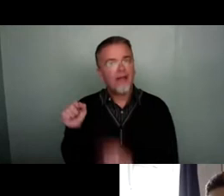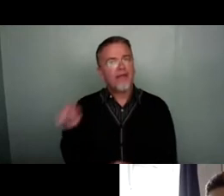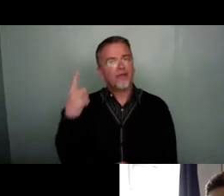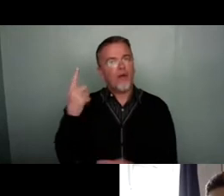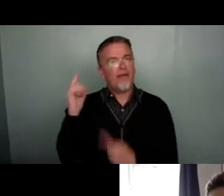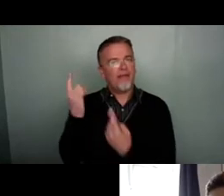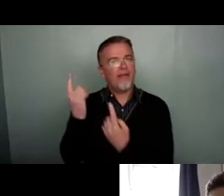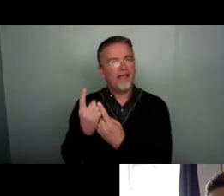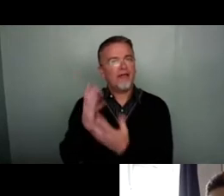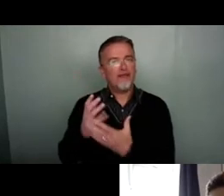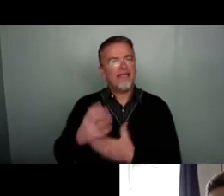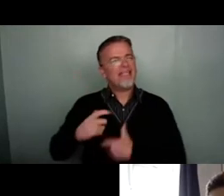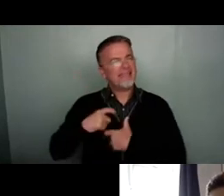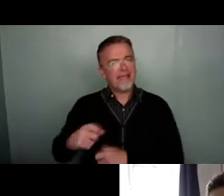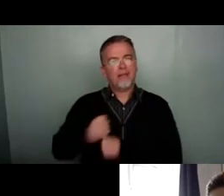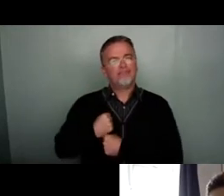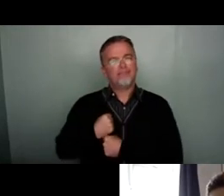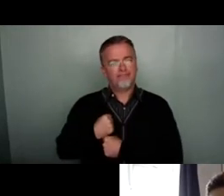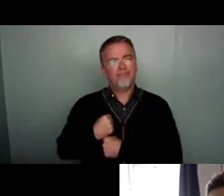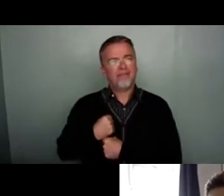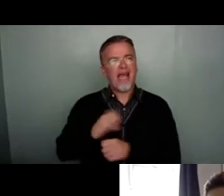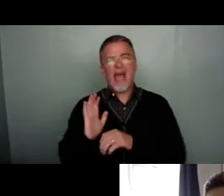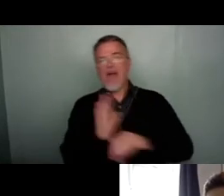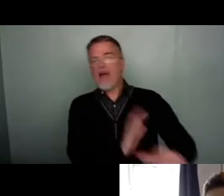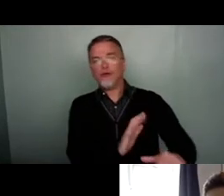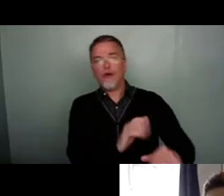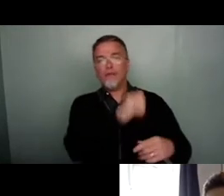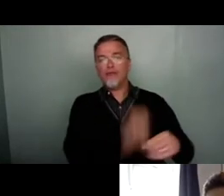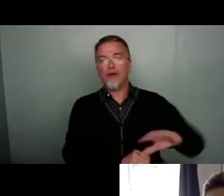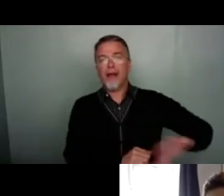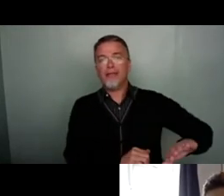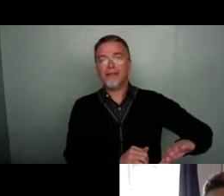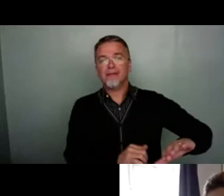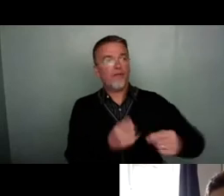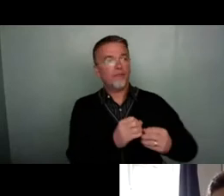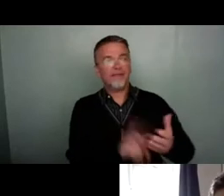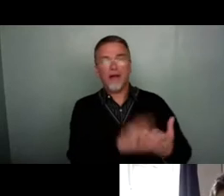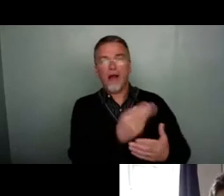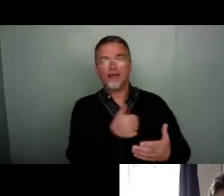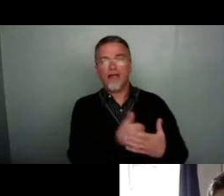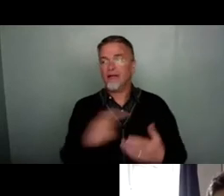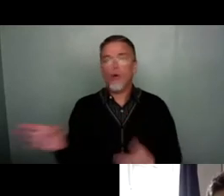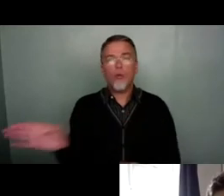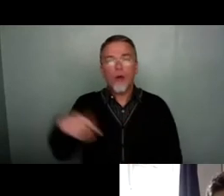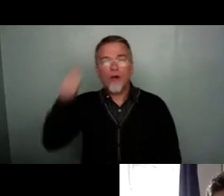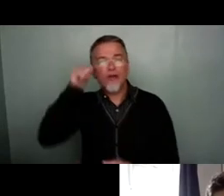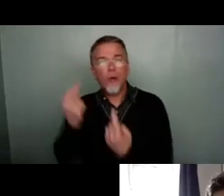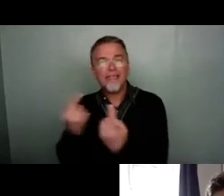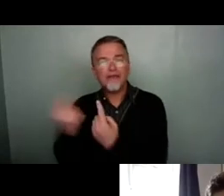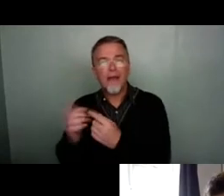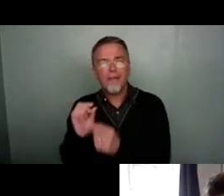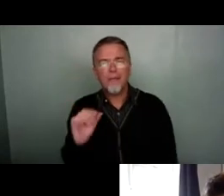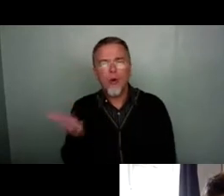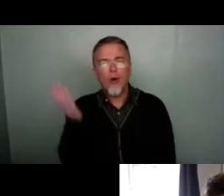things that's really stayed outside of the sort of programming boundaries of Bristol Arts Channel is that we will know each other a little bit more. We will